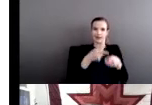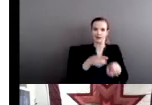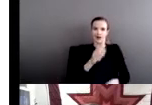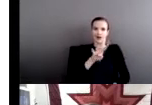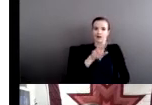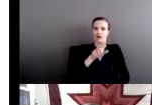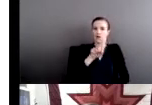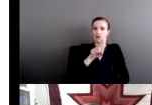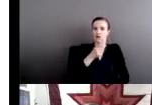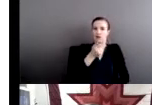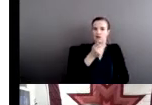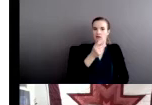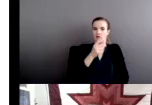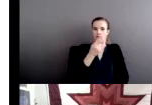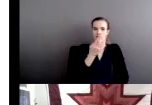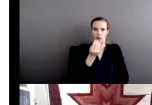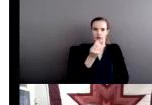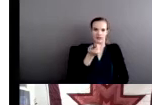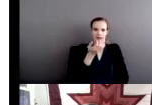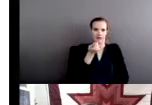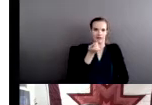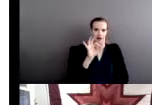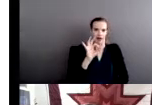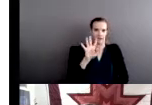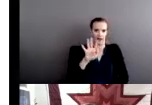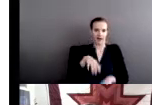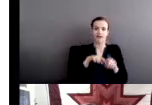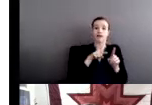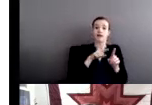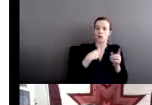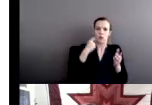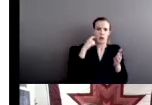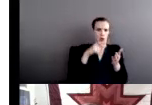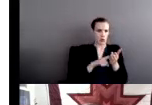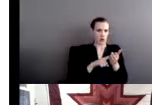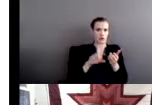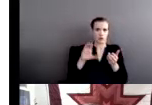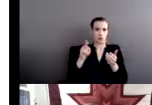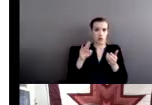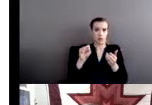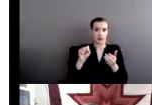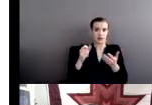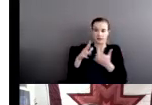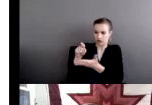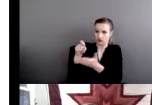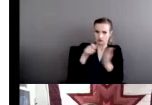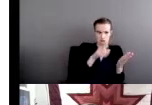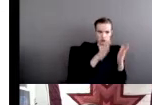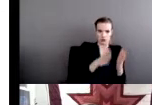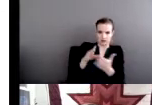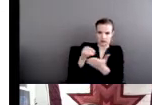And we see that even before he left the boat, he had targeted a native woman for